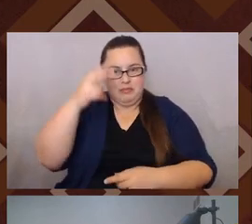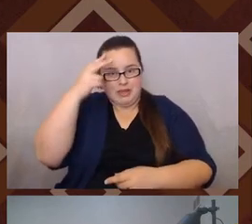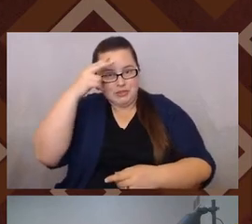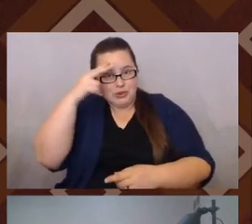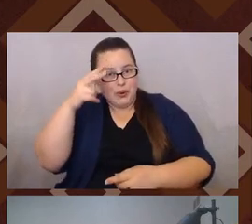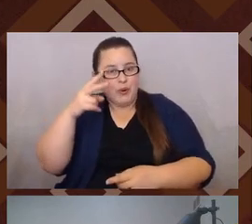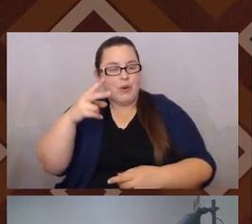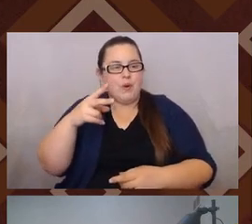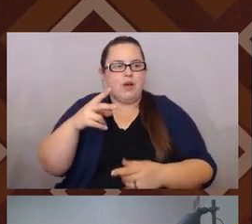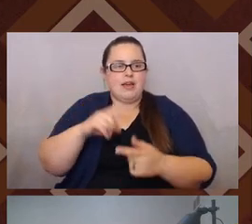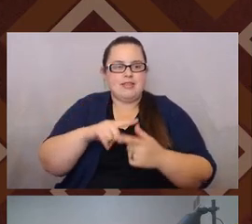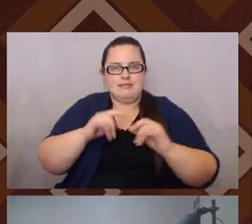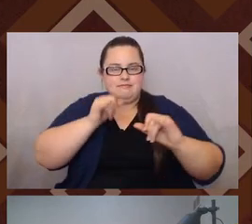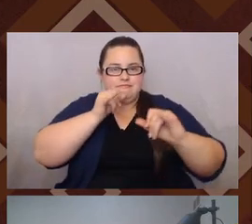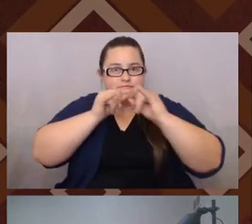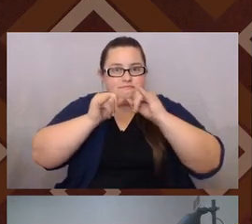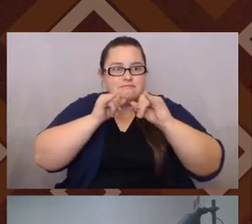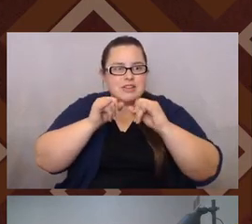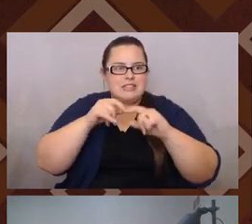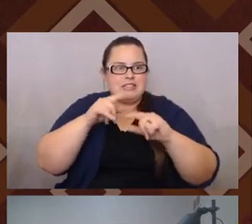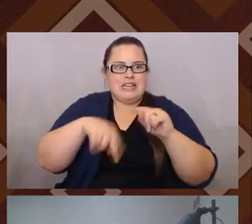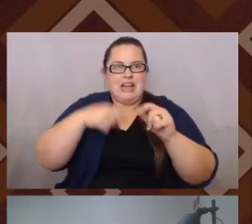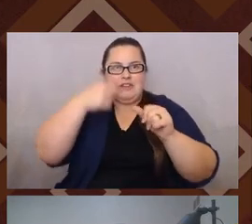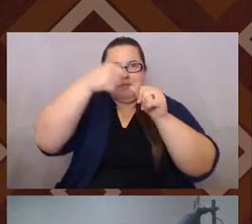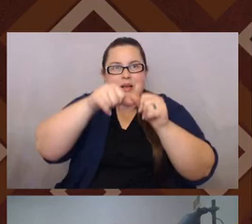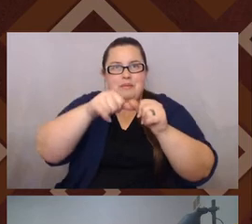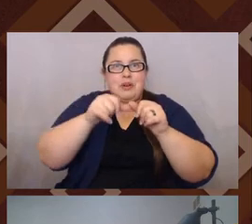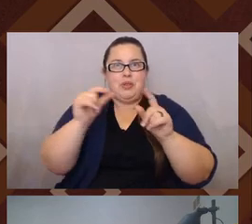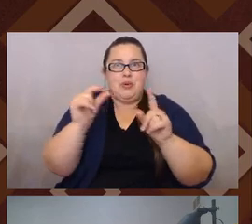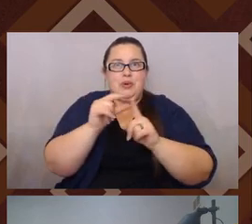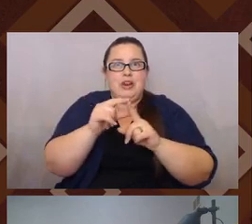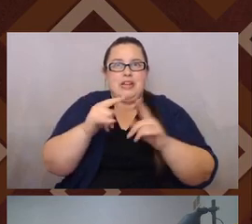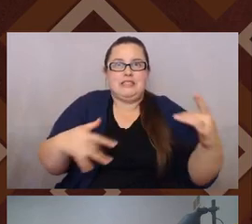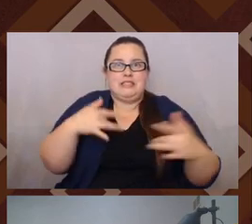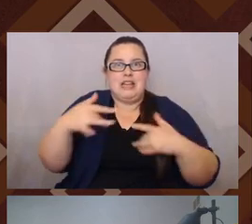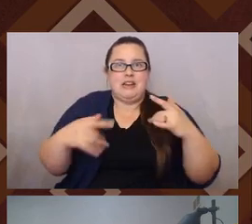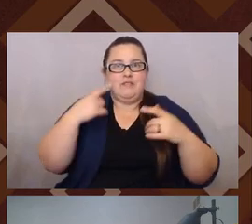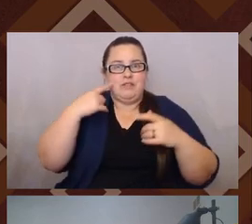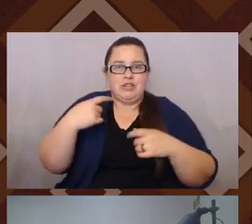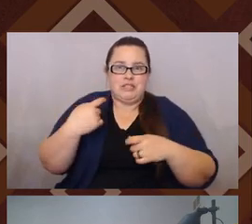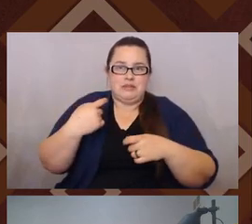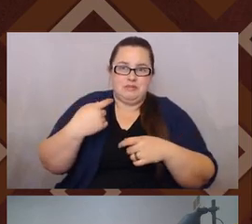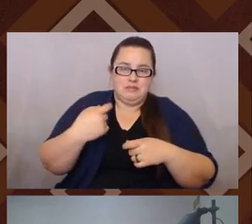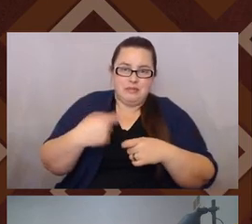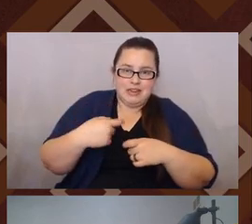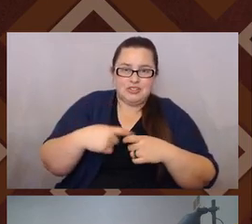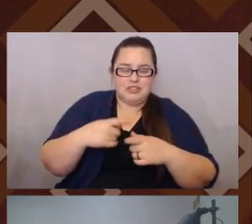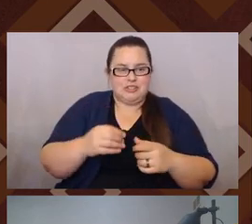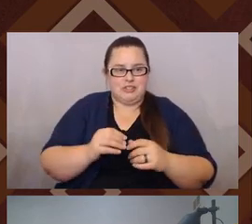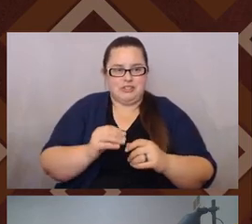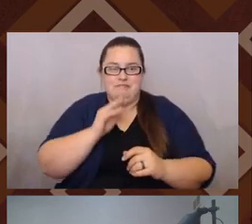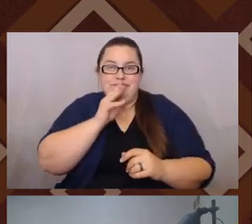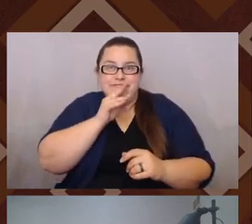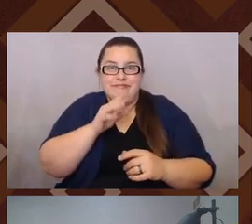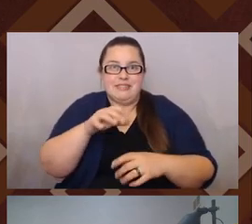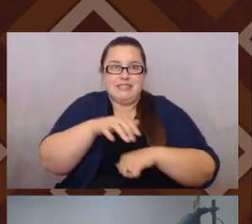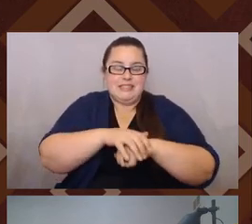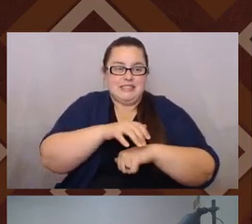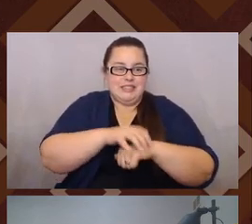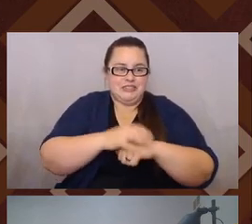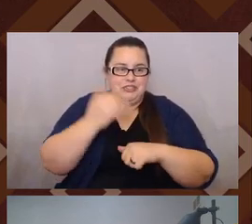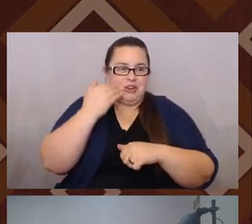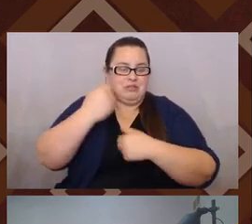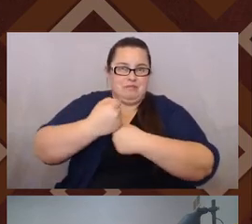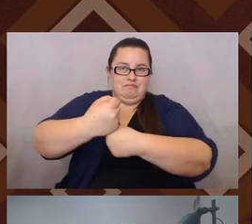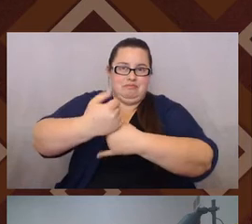interview and she can't remember the word excited in Spanish. So she says it in English and she's like, I know I'm going to get